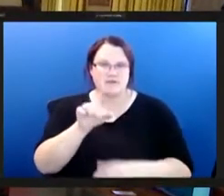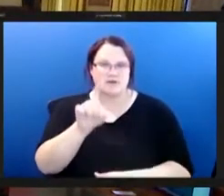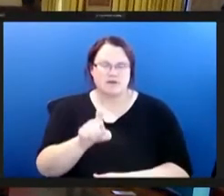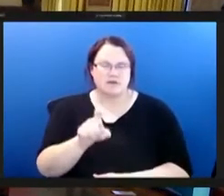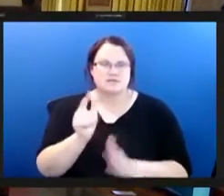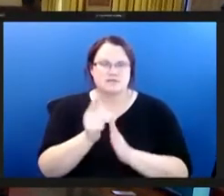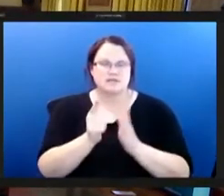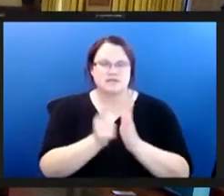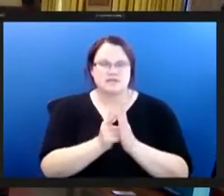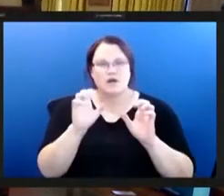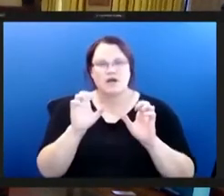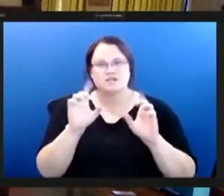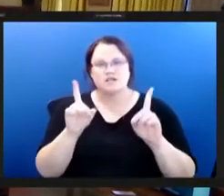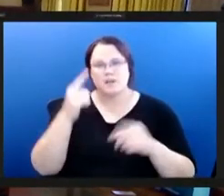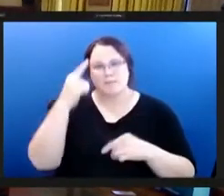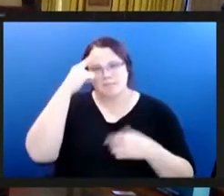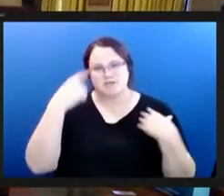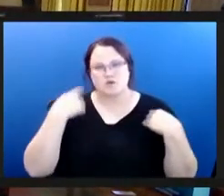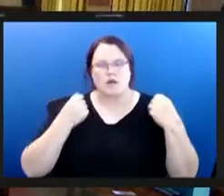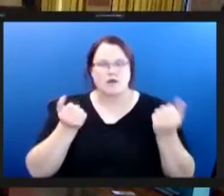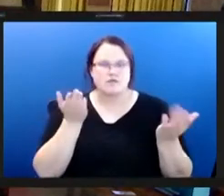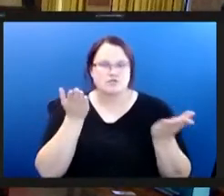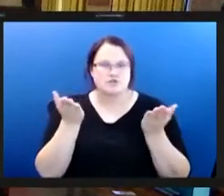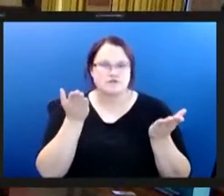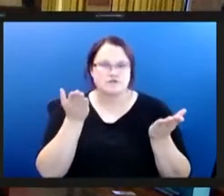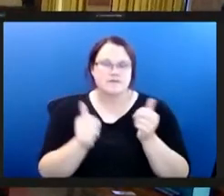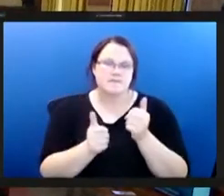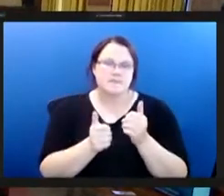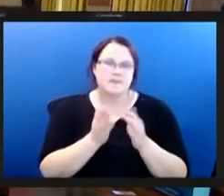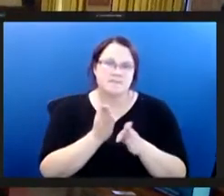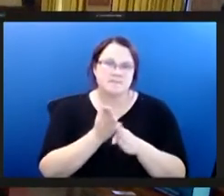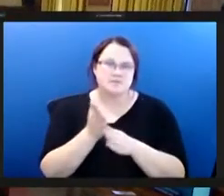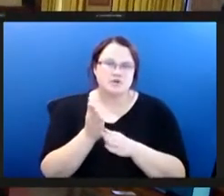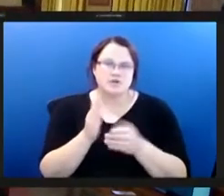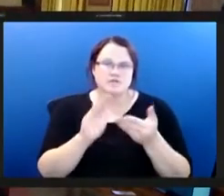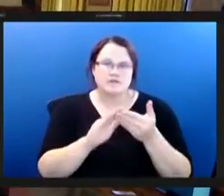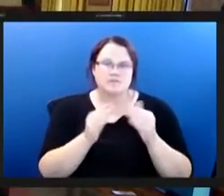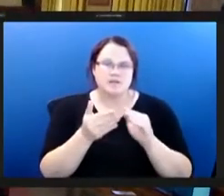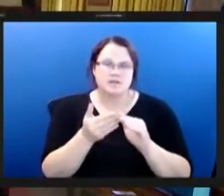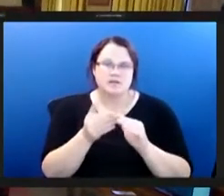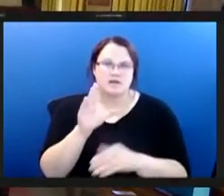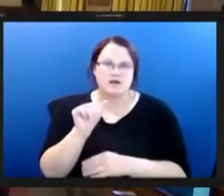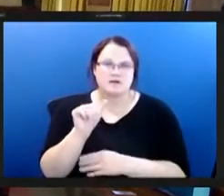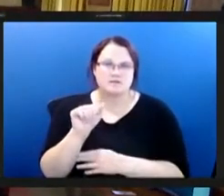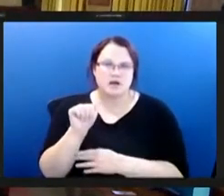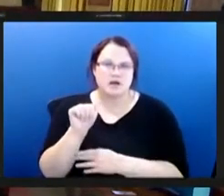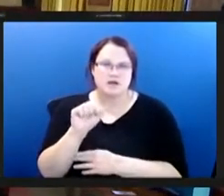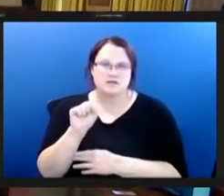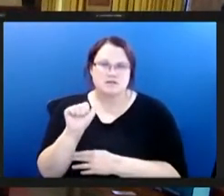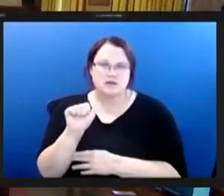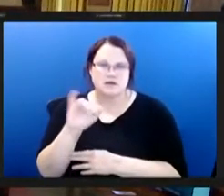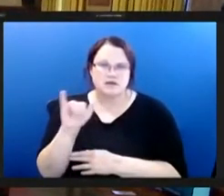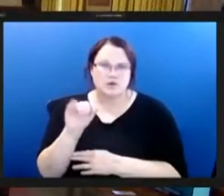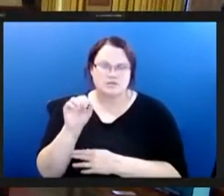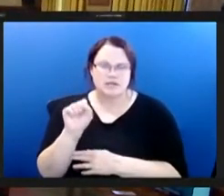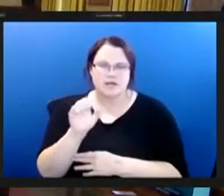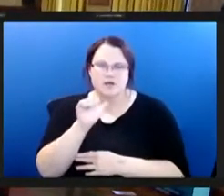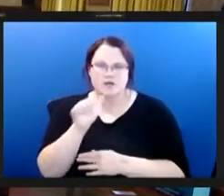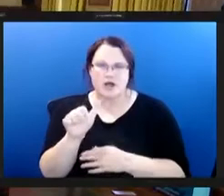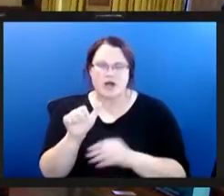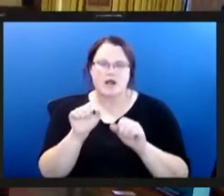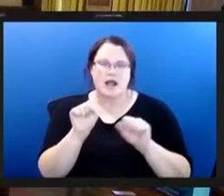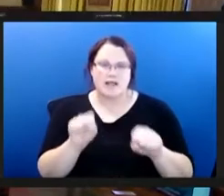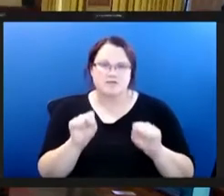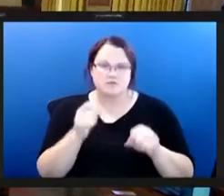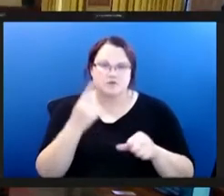educational or mental health services the majority of the community that casa san jose serves is not eligible for food stamps having a social security number